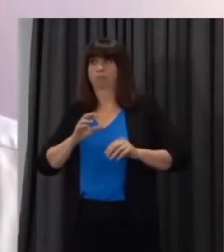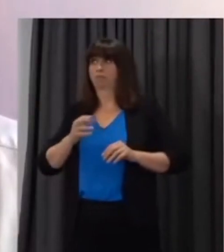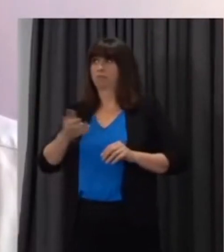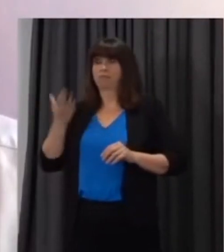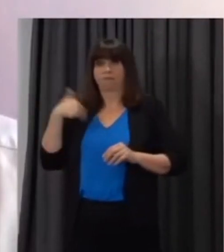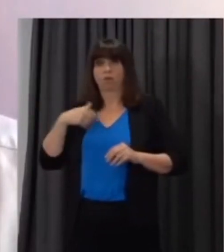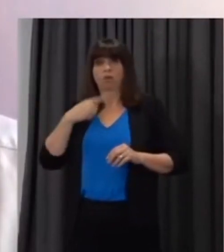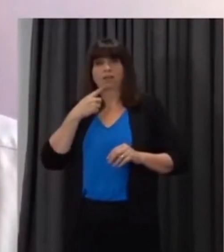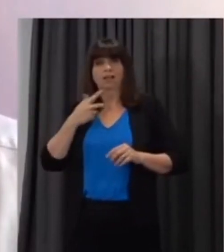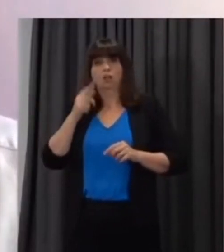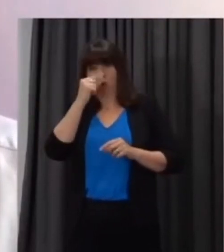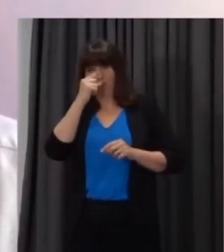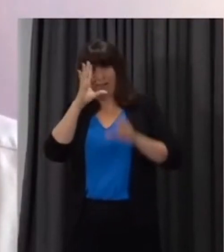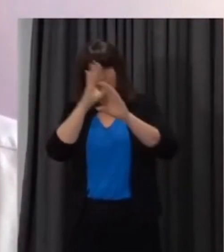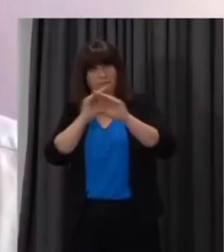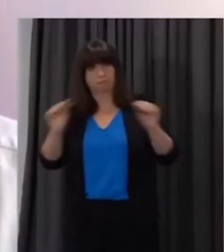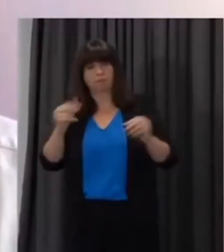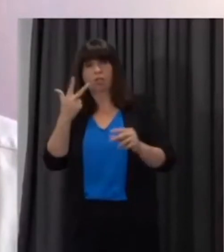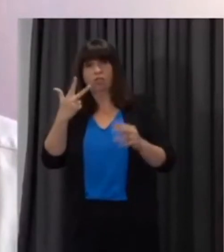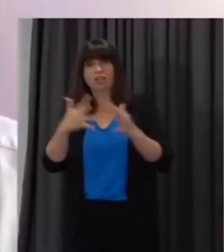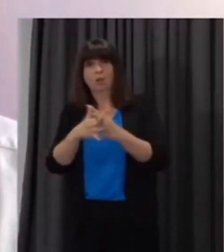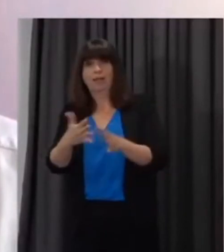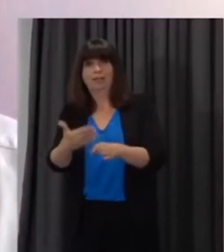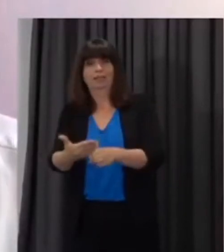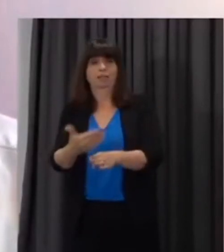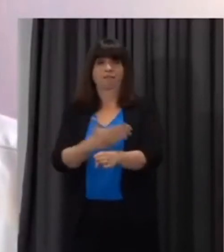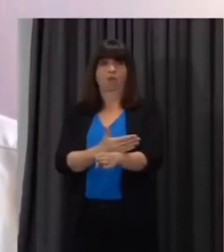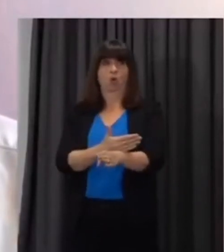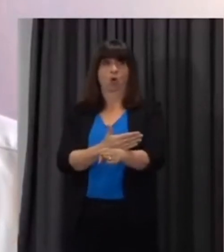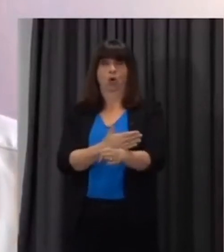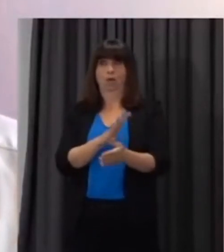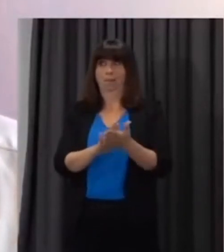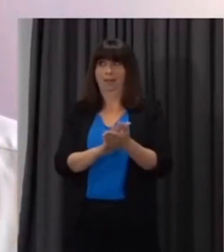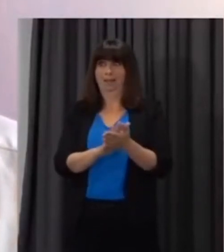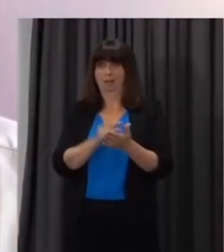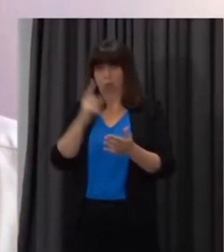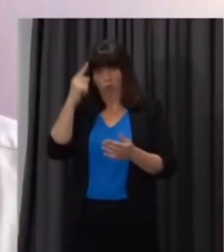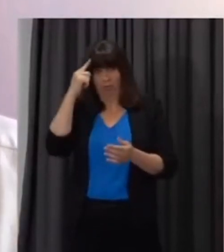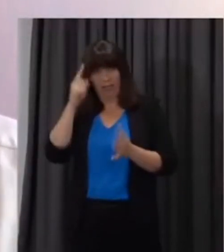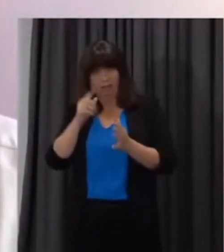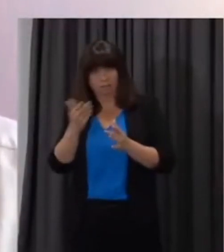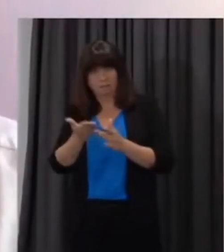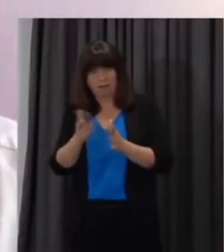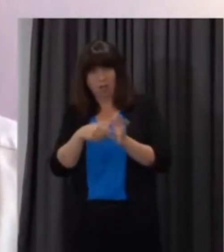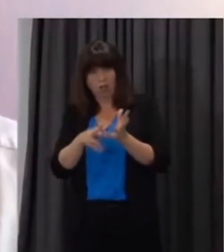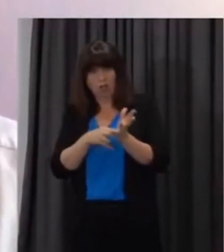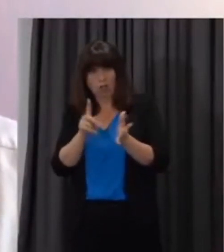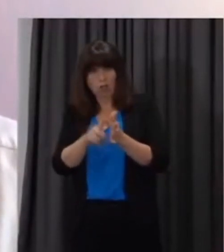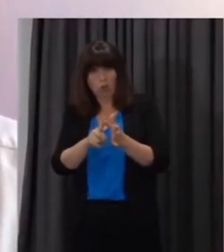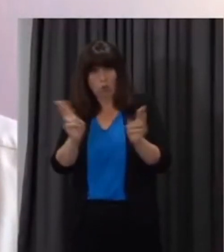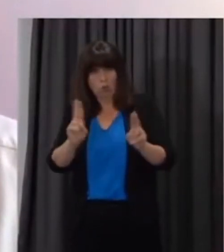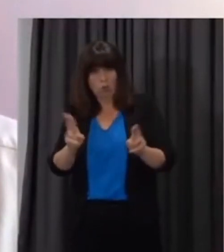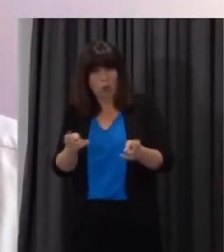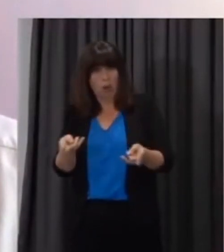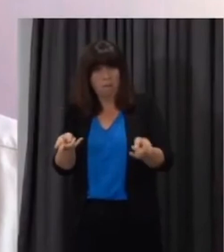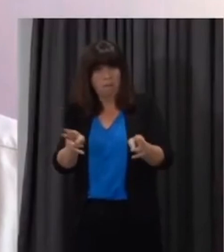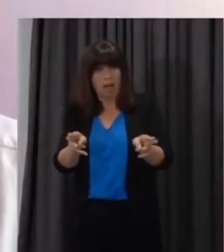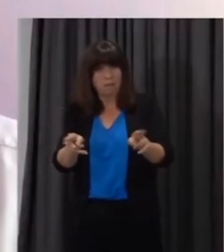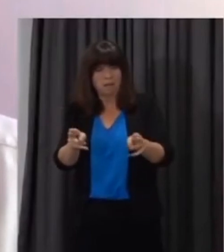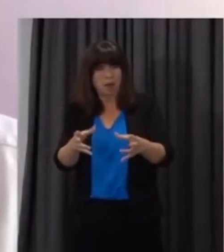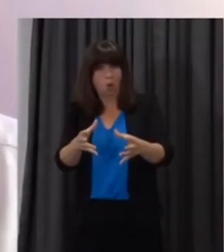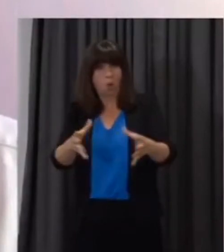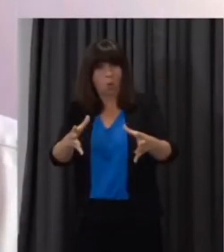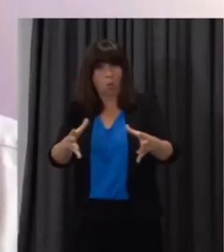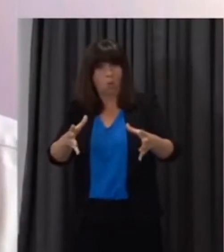which would take us to the middle of June I think can you can can you if not tell us when schools will begin to